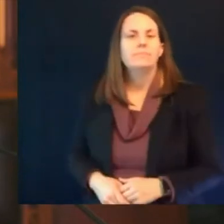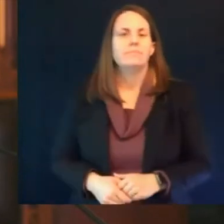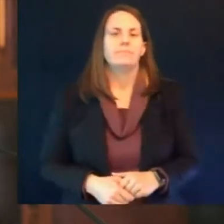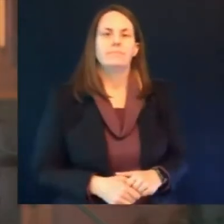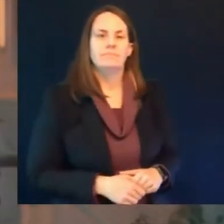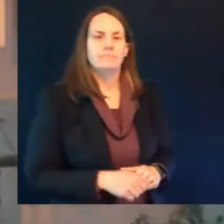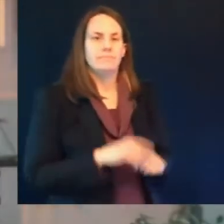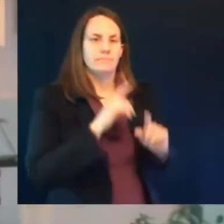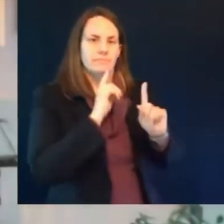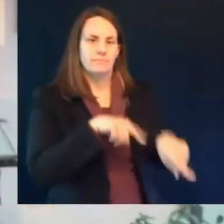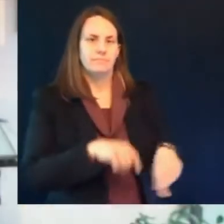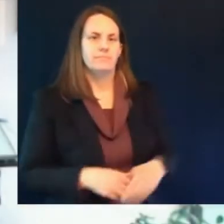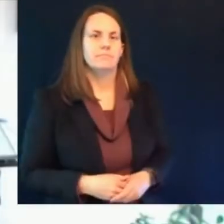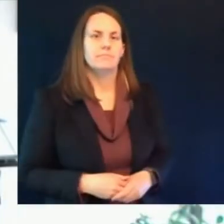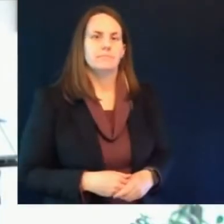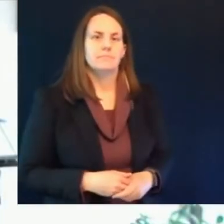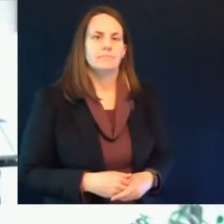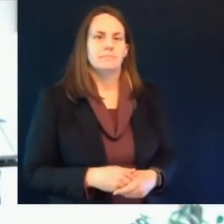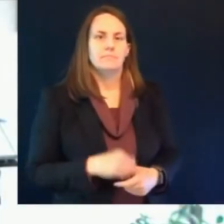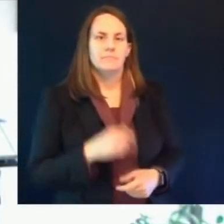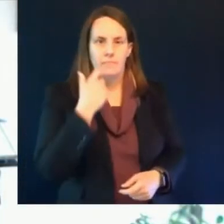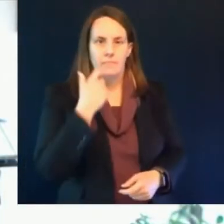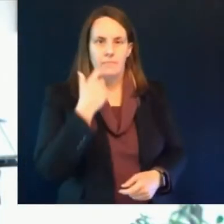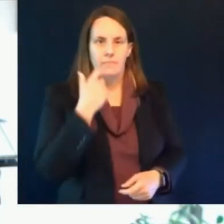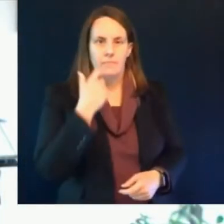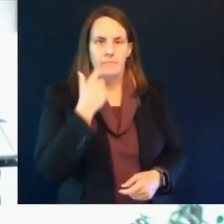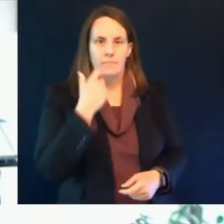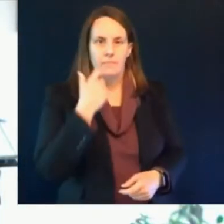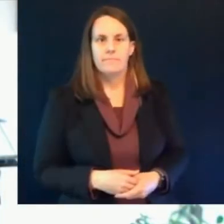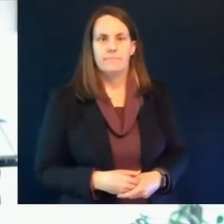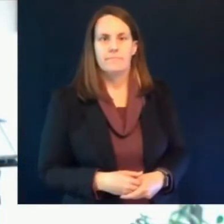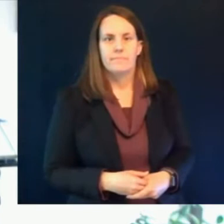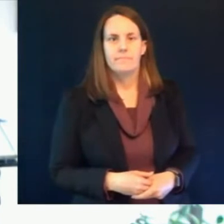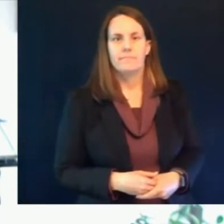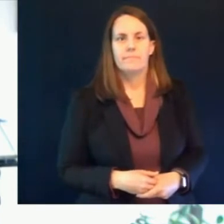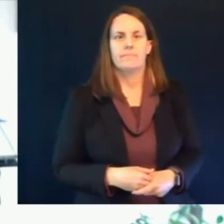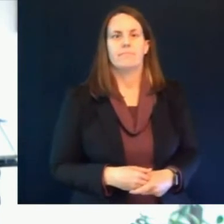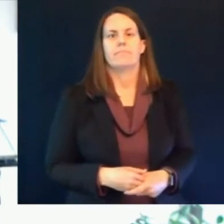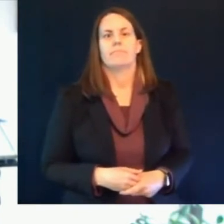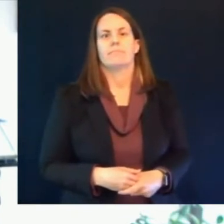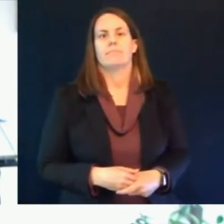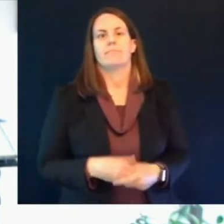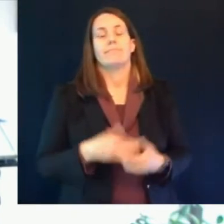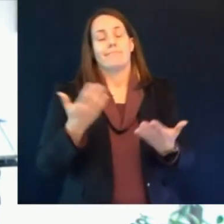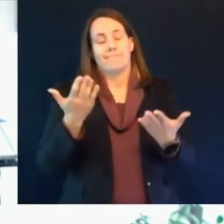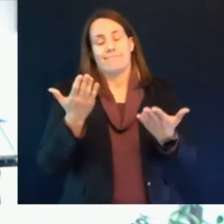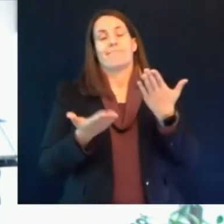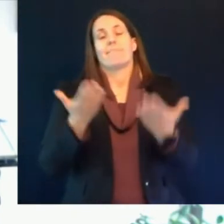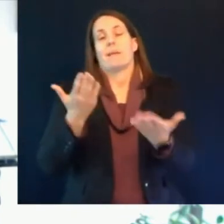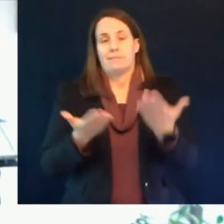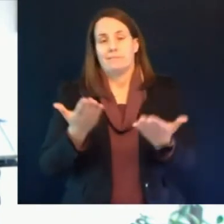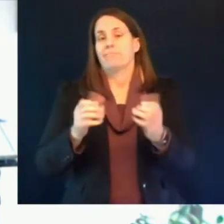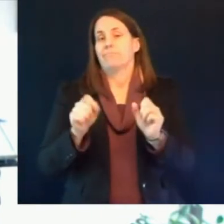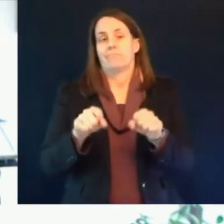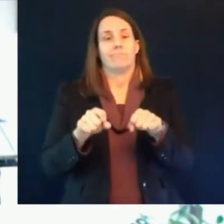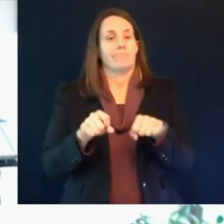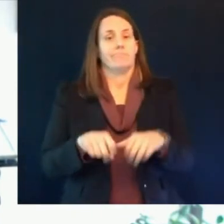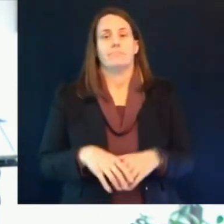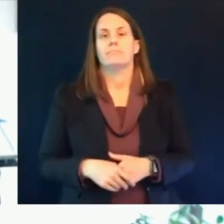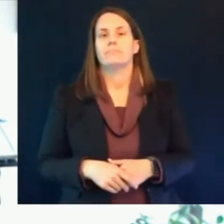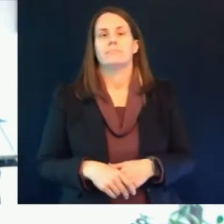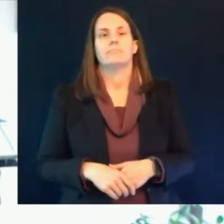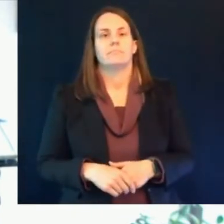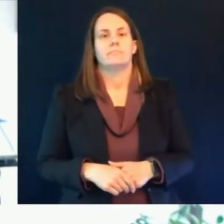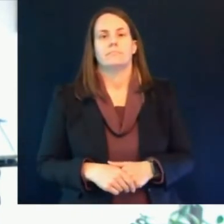i believe the answer is likely yes for both of them but it's probably not the whole story we what we are